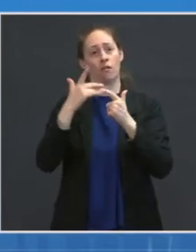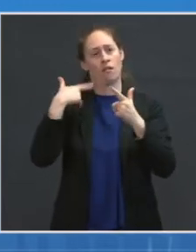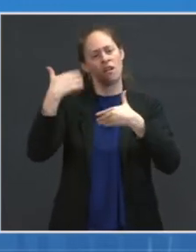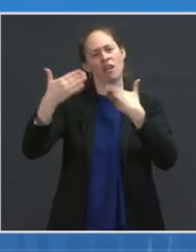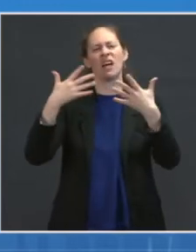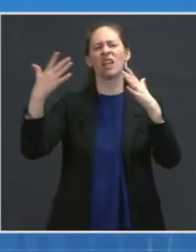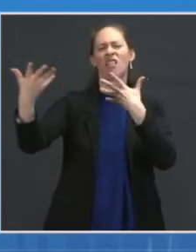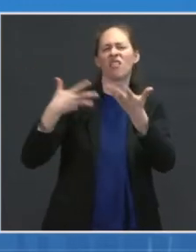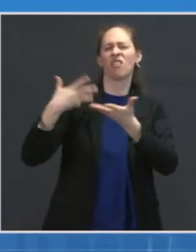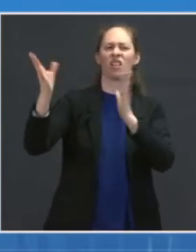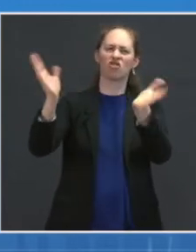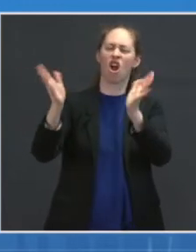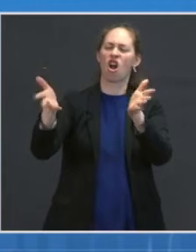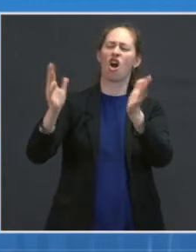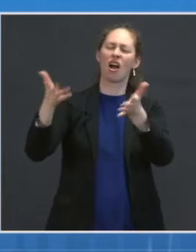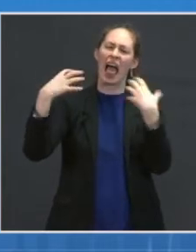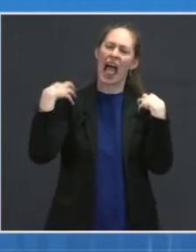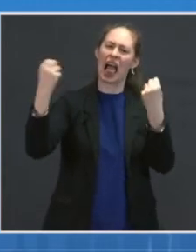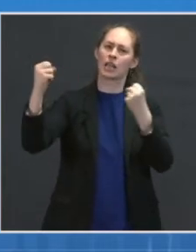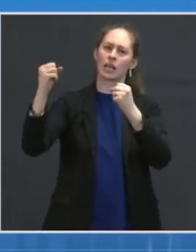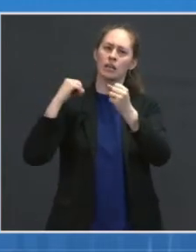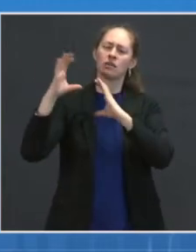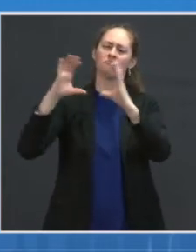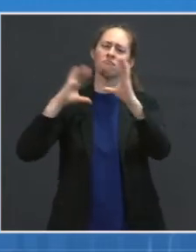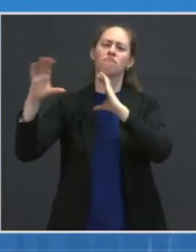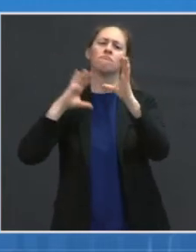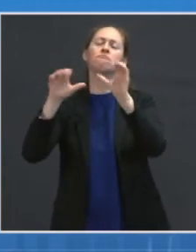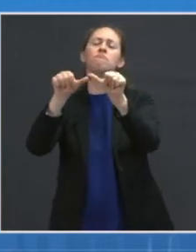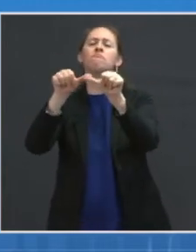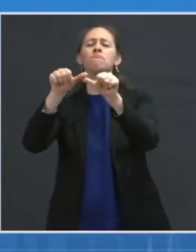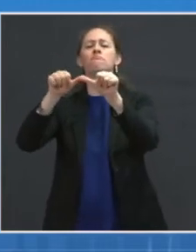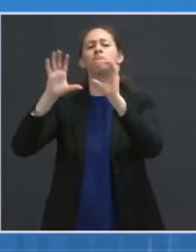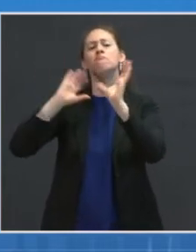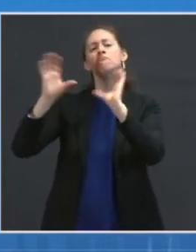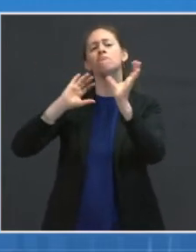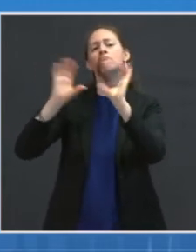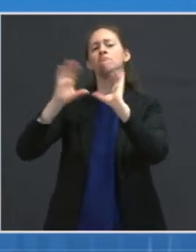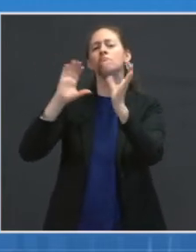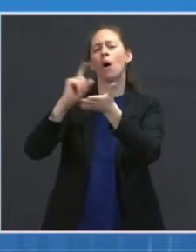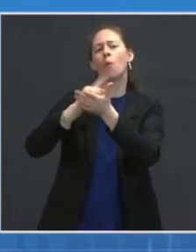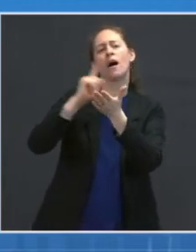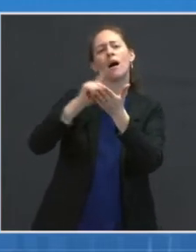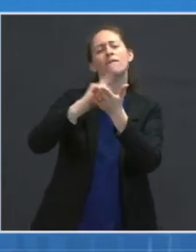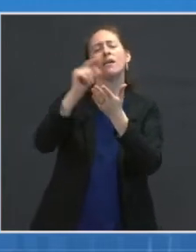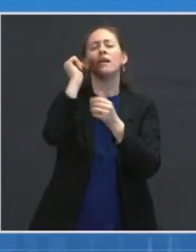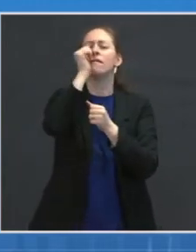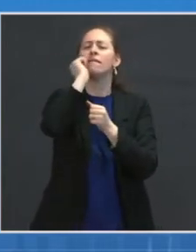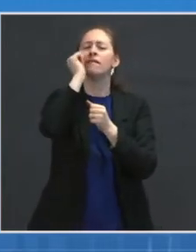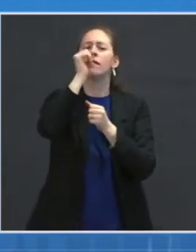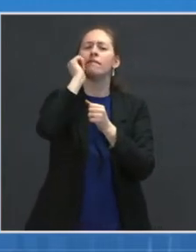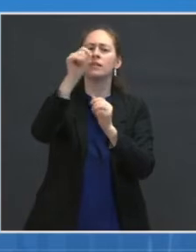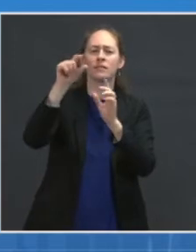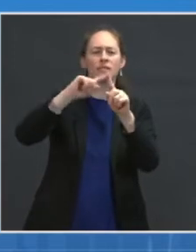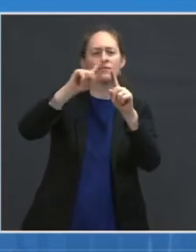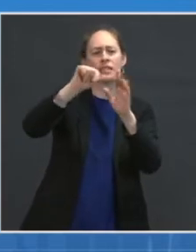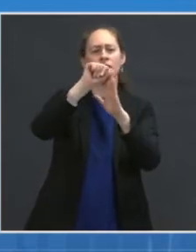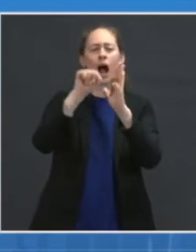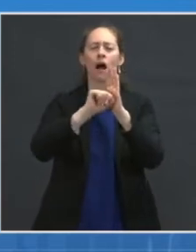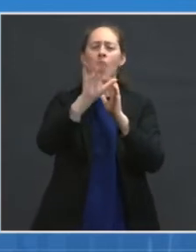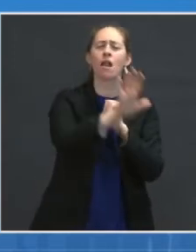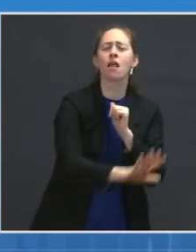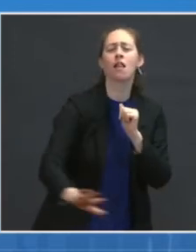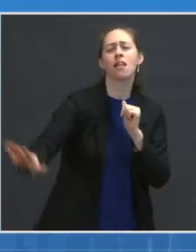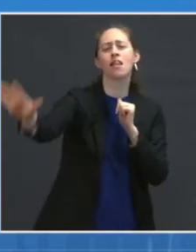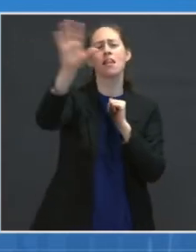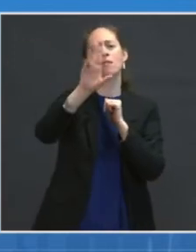participants in a state every week, and there is a good give and take. We are obviously looking for